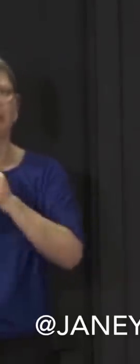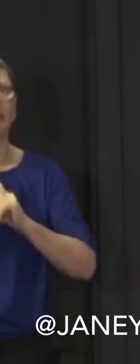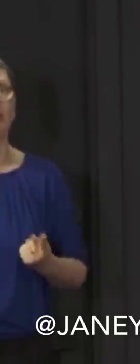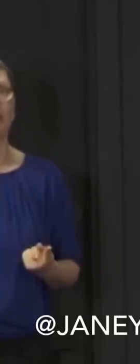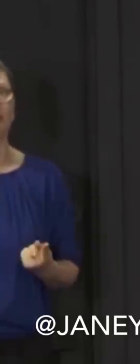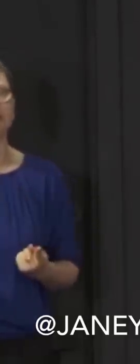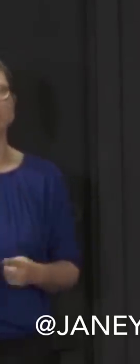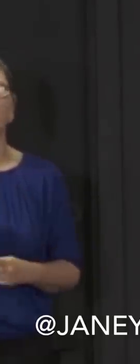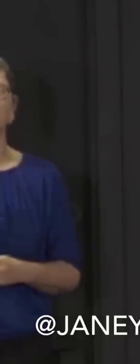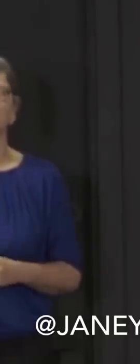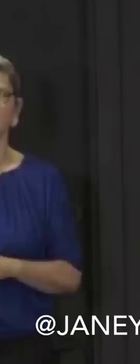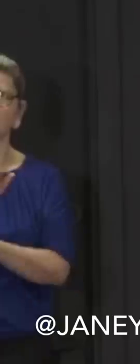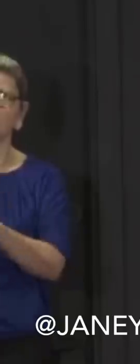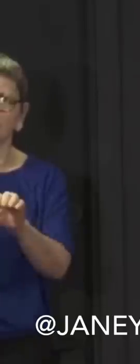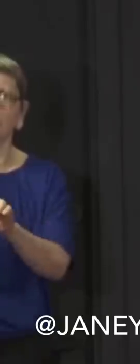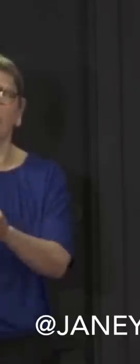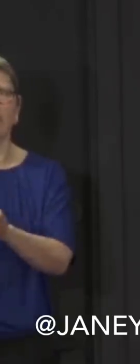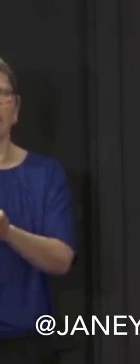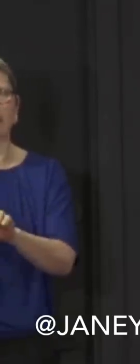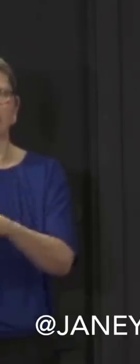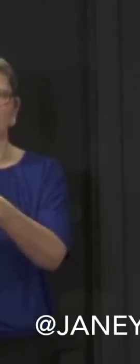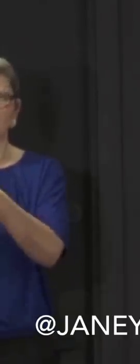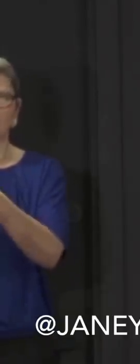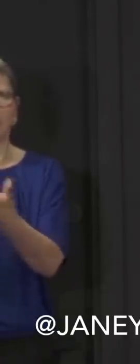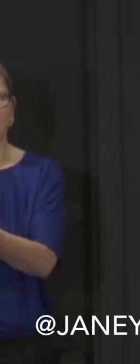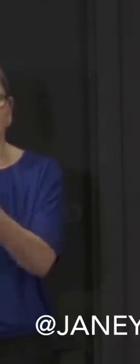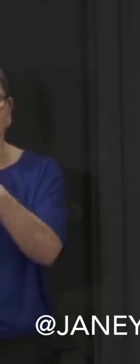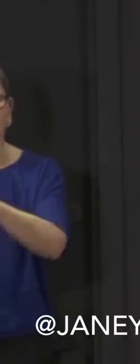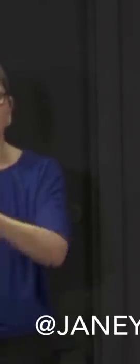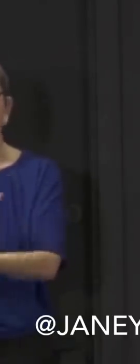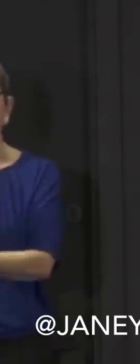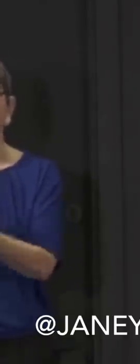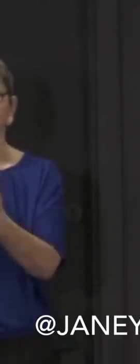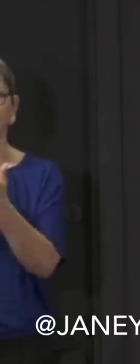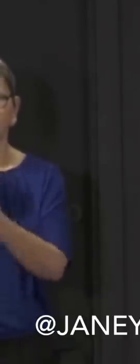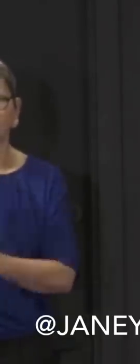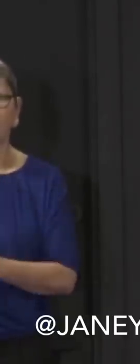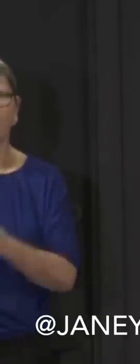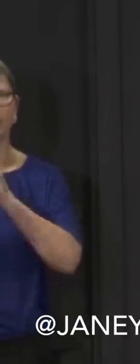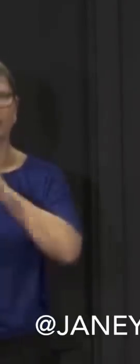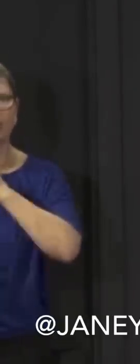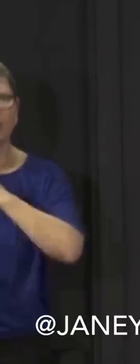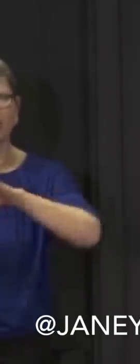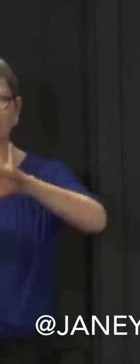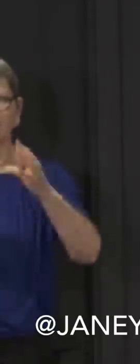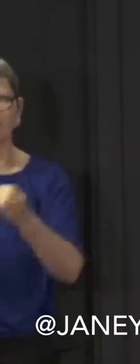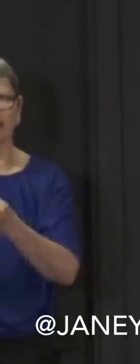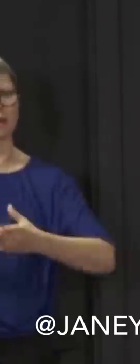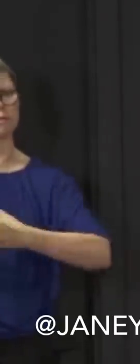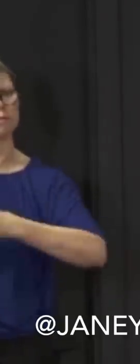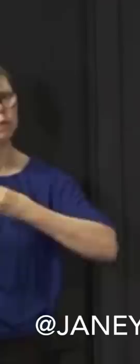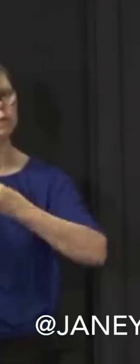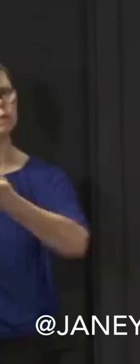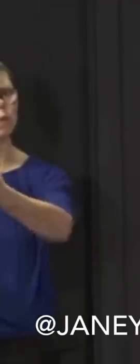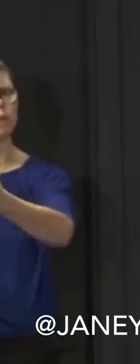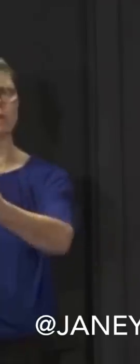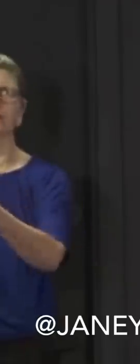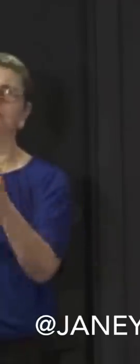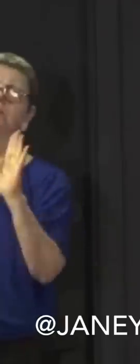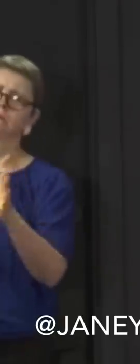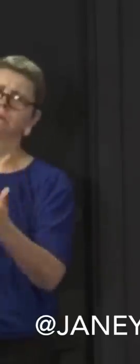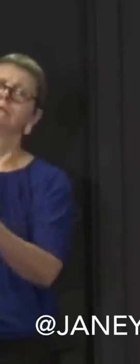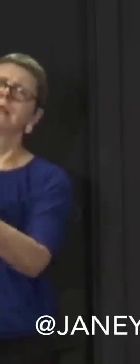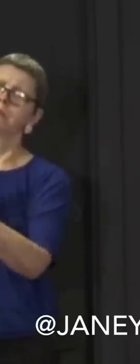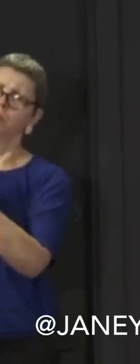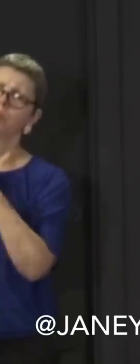Nowhere in my best bra, I have to say, I should have thought that through. Now, I just want to thank absolutely everybody for staying in. I know we're eight weeks